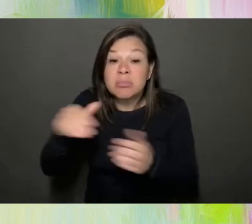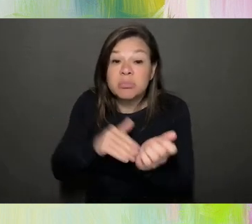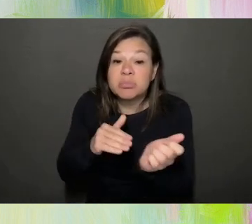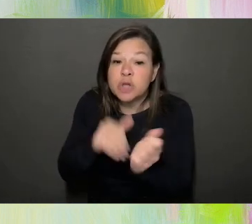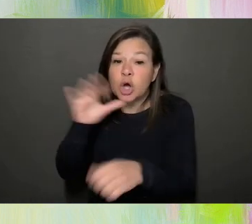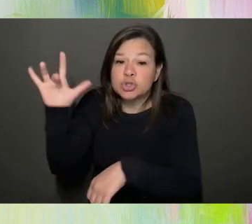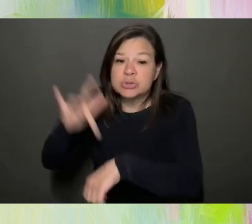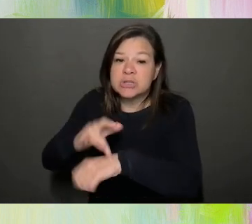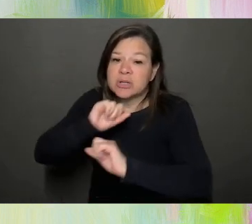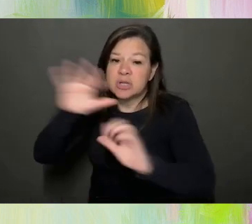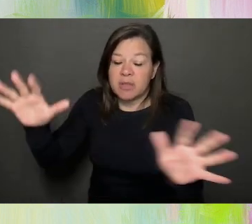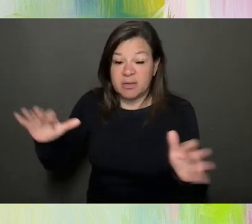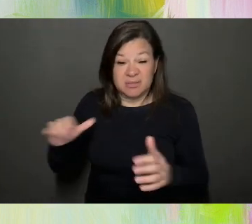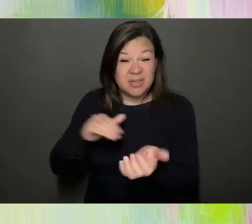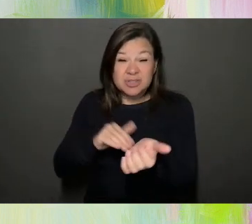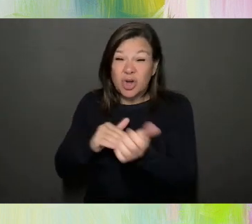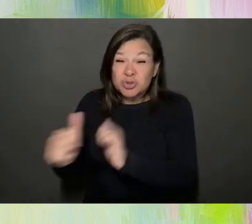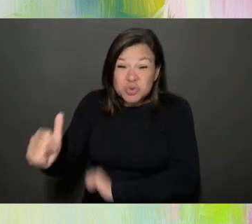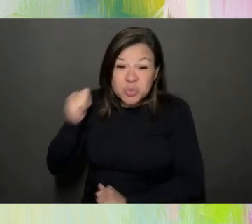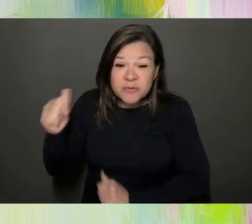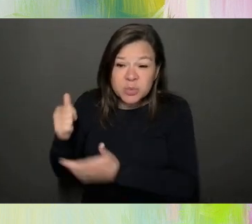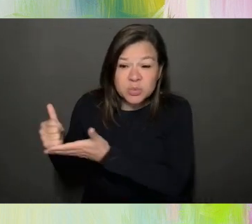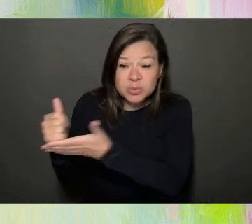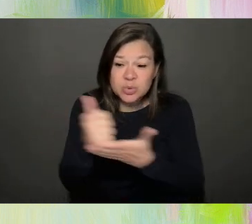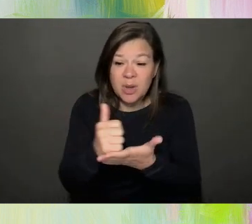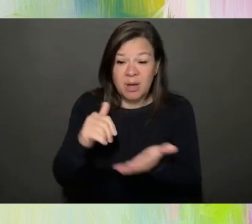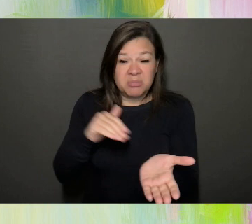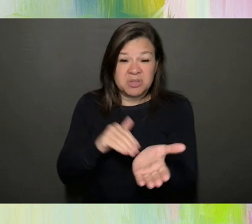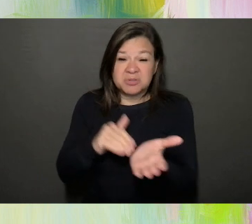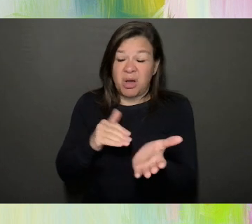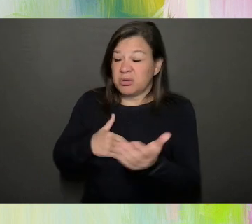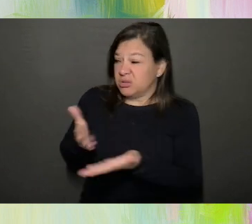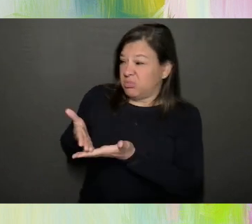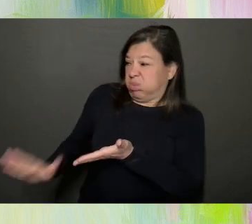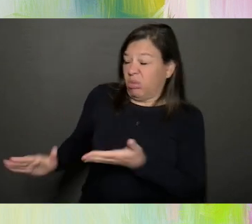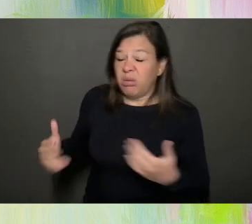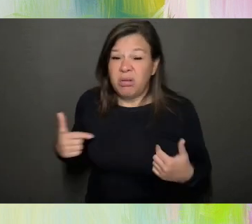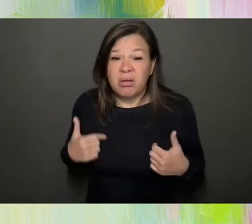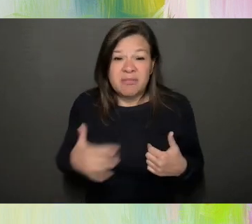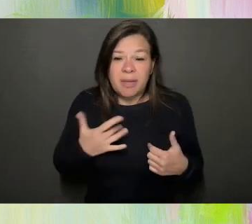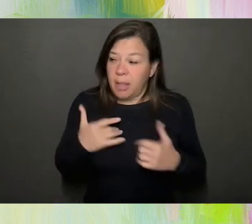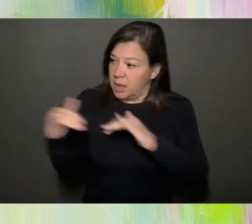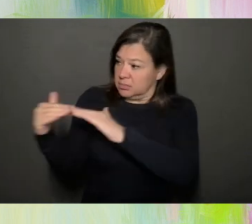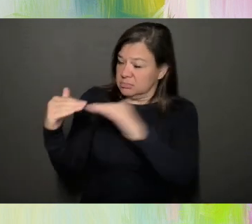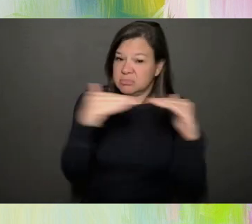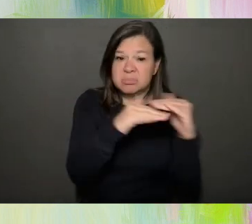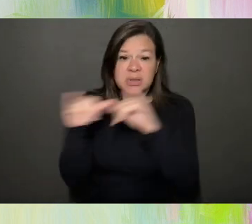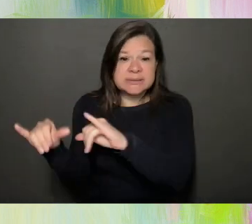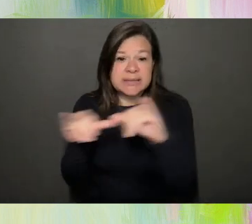refused to help her. Doctors treat me poorly. I feel like they do not treat me like they treat others.